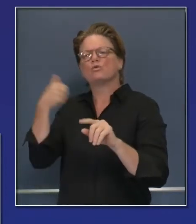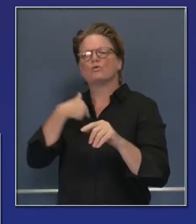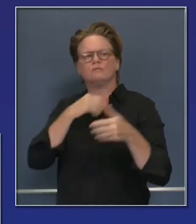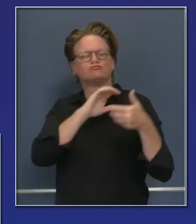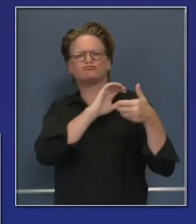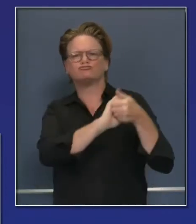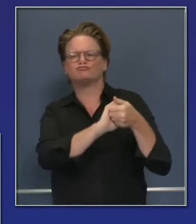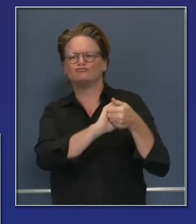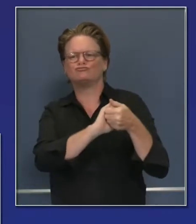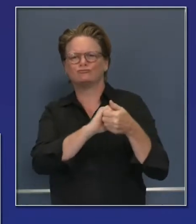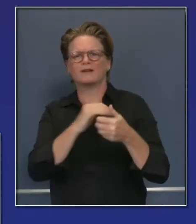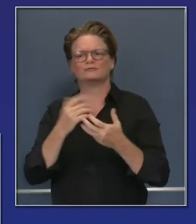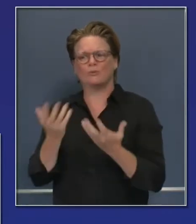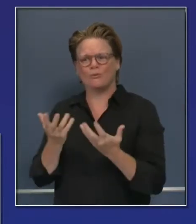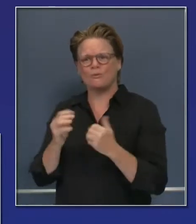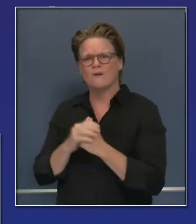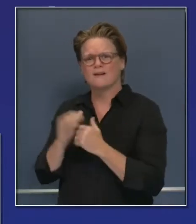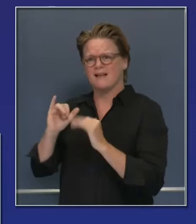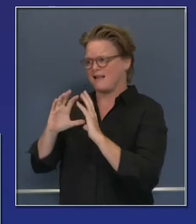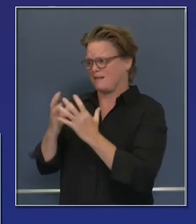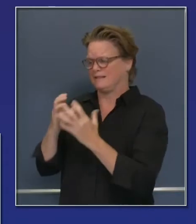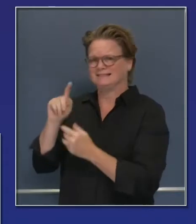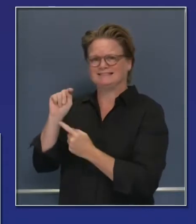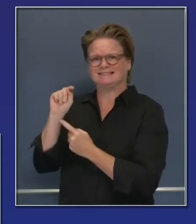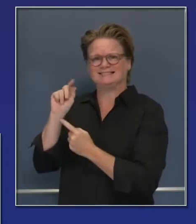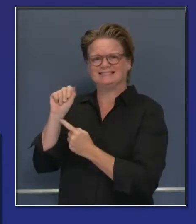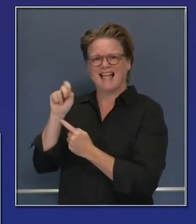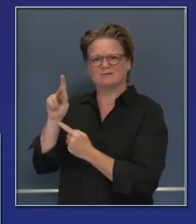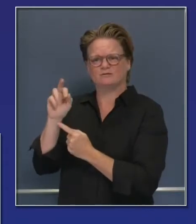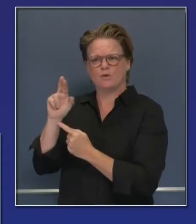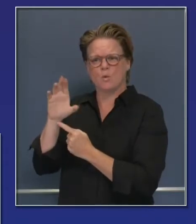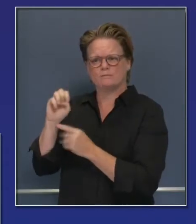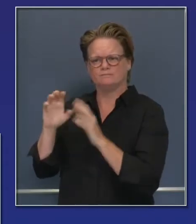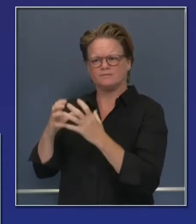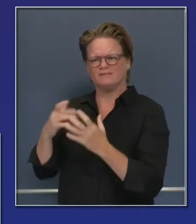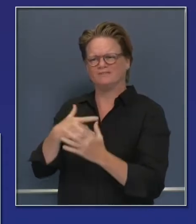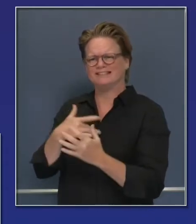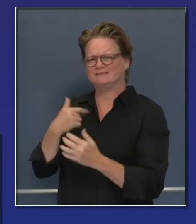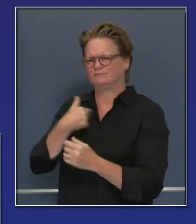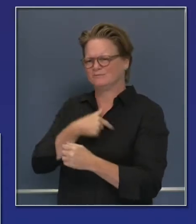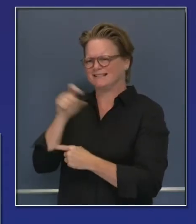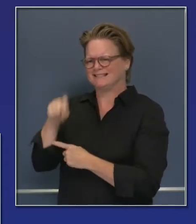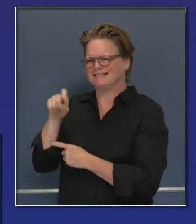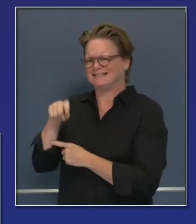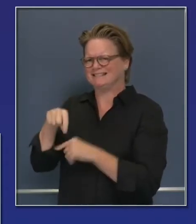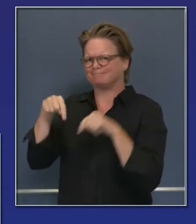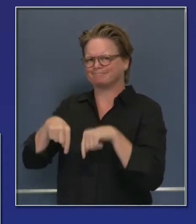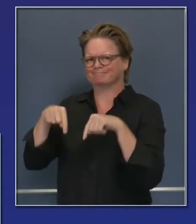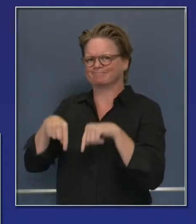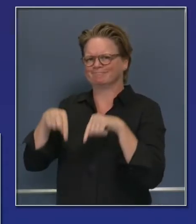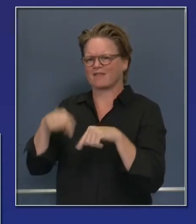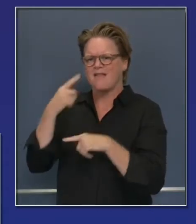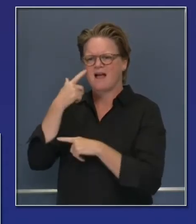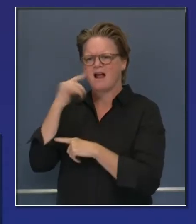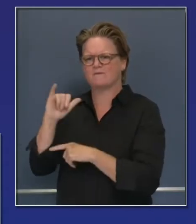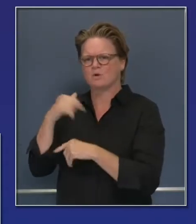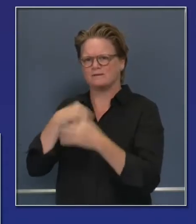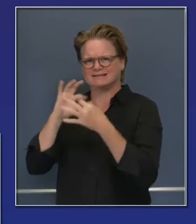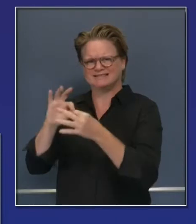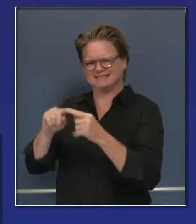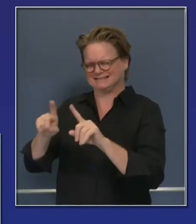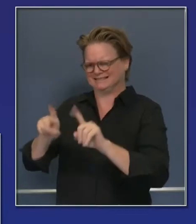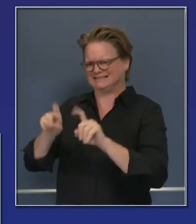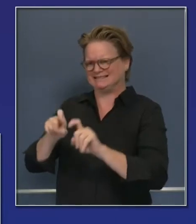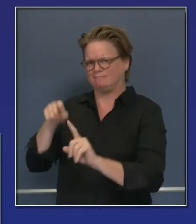a needs analysis that was put together over the course of the last number of months, we have formalized a partnership